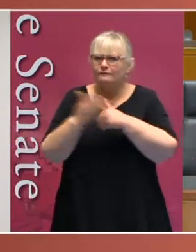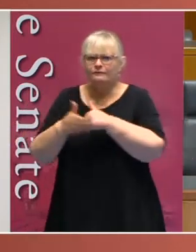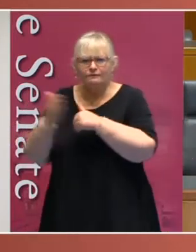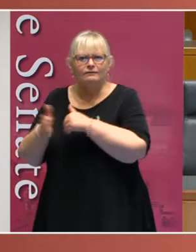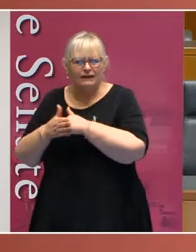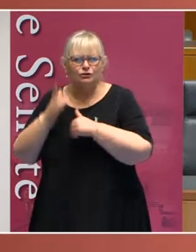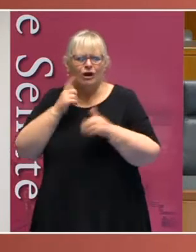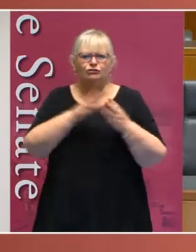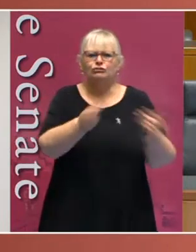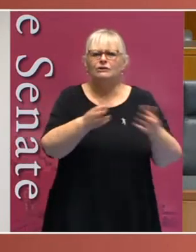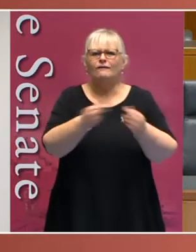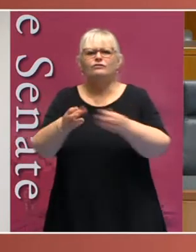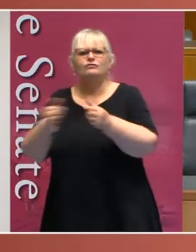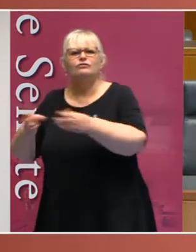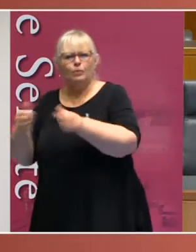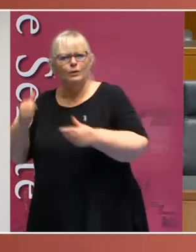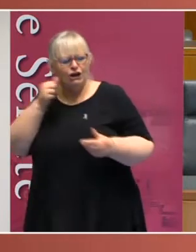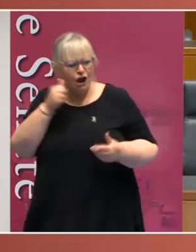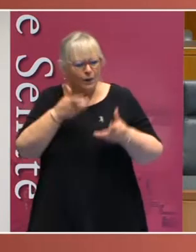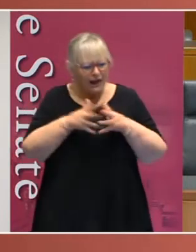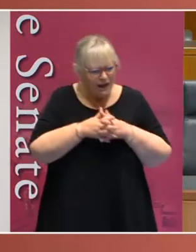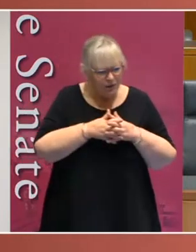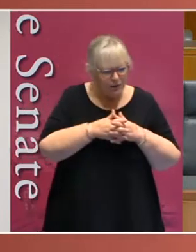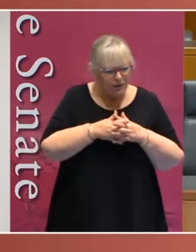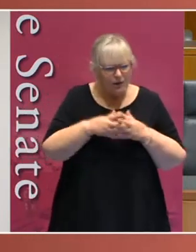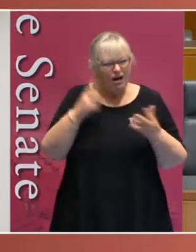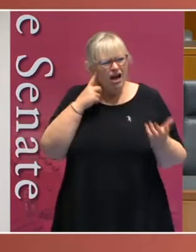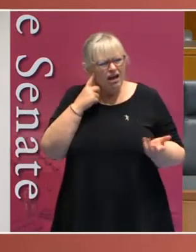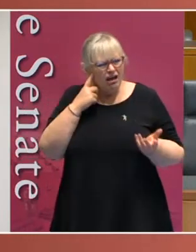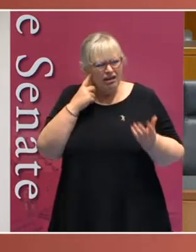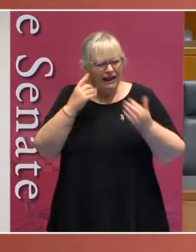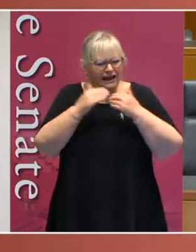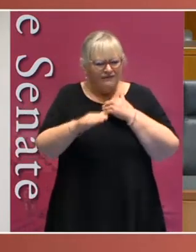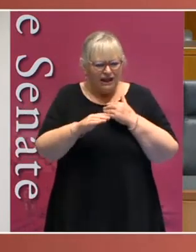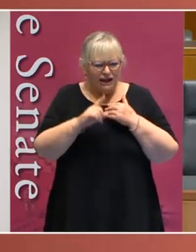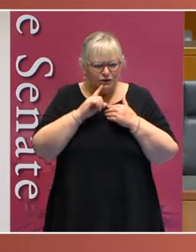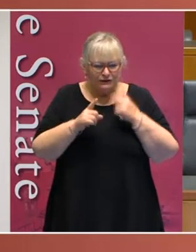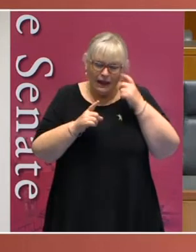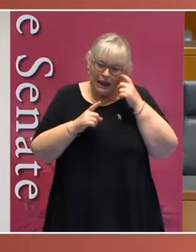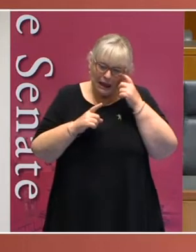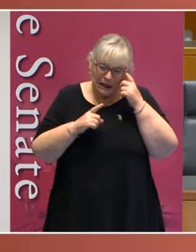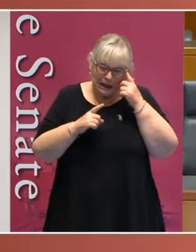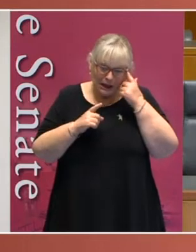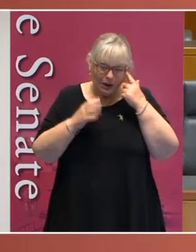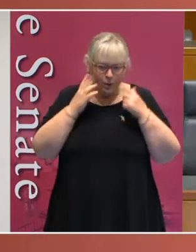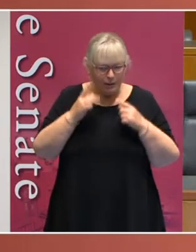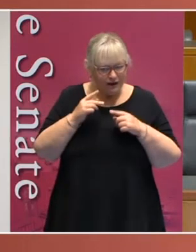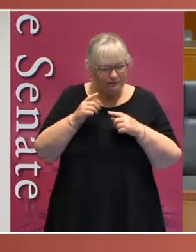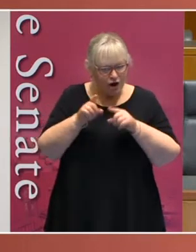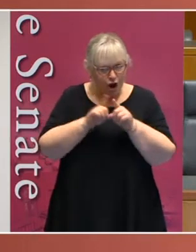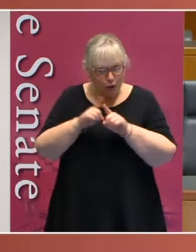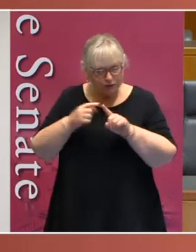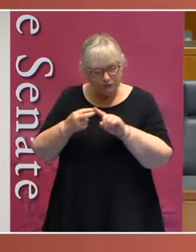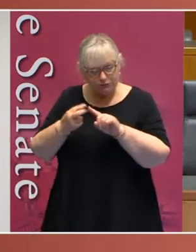and to drive out that ableism. And I think it's fair to say that in reviewing those learnings there is